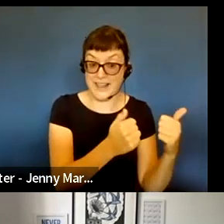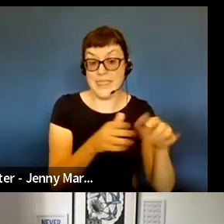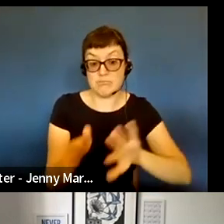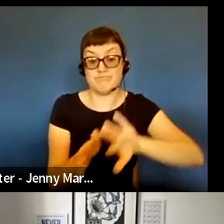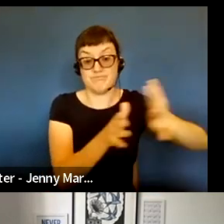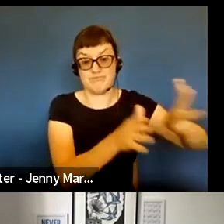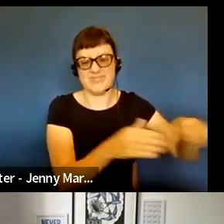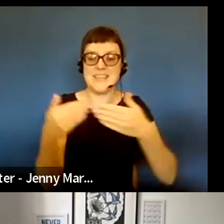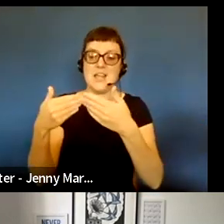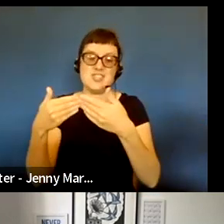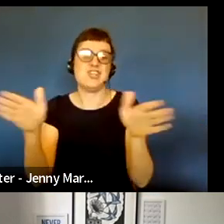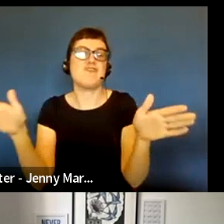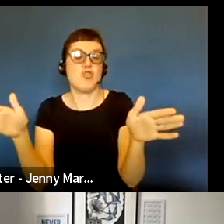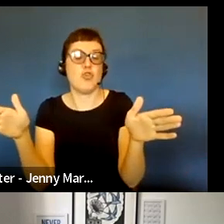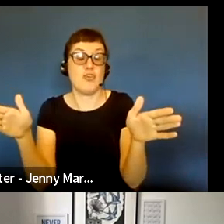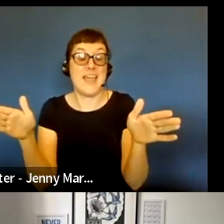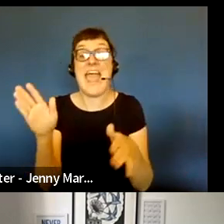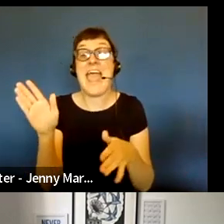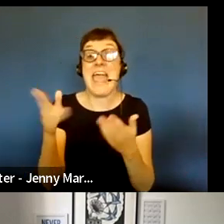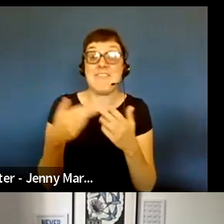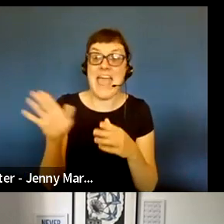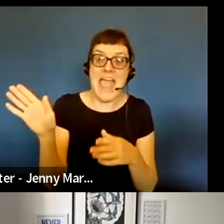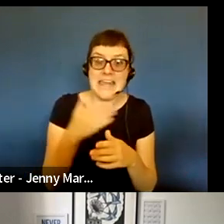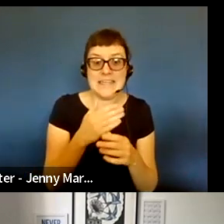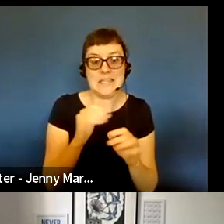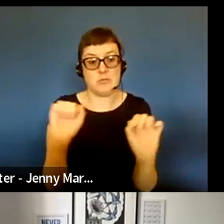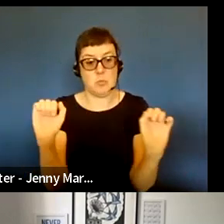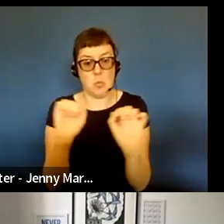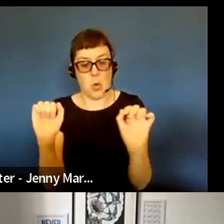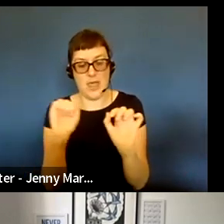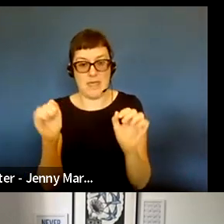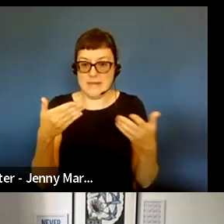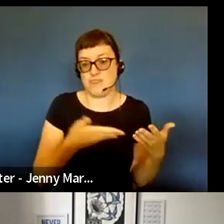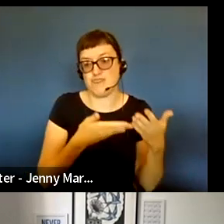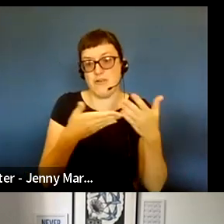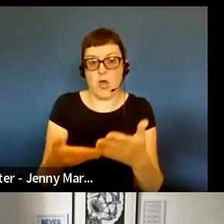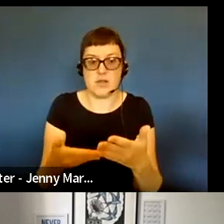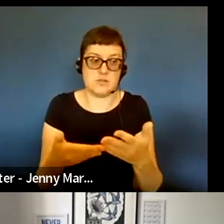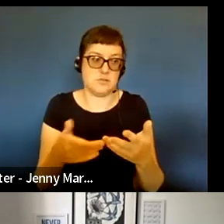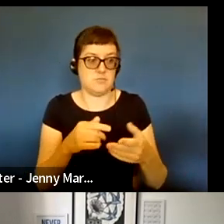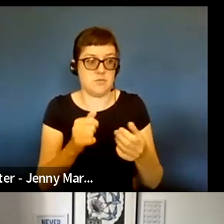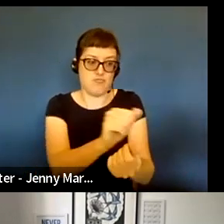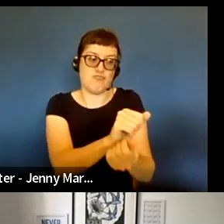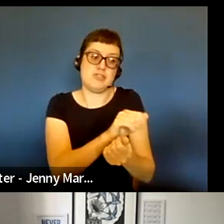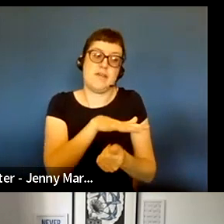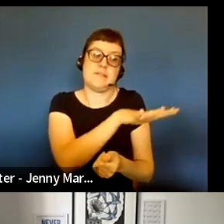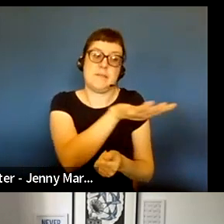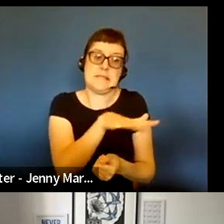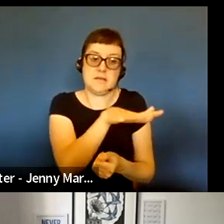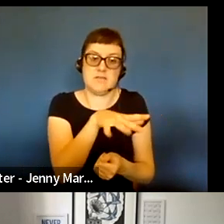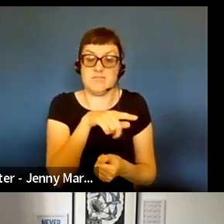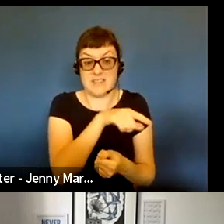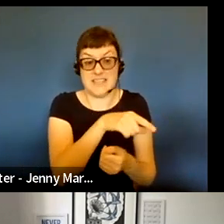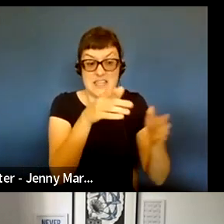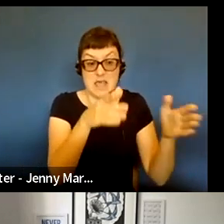selection. If there were applications left that we hadn't been able to provide ring-fenced or reserved space for, those